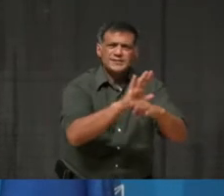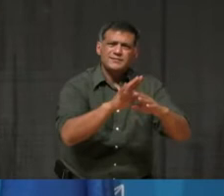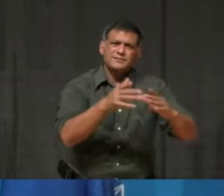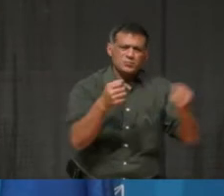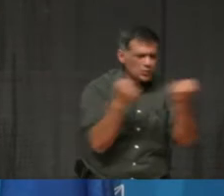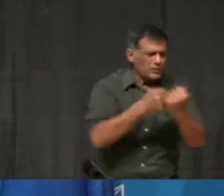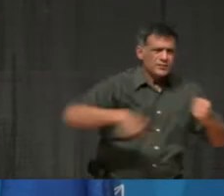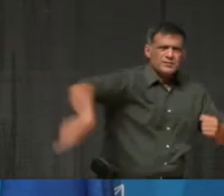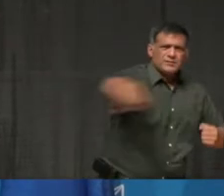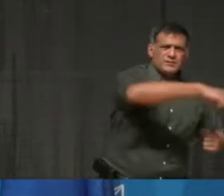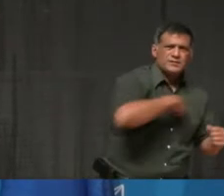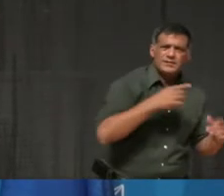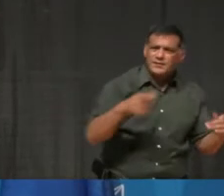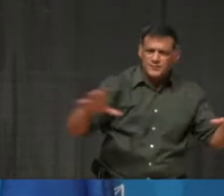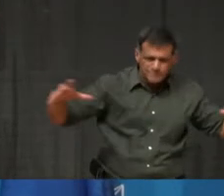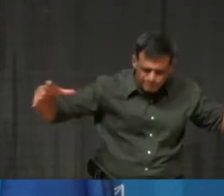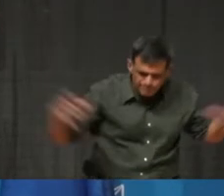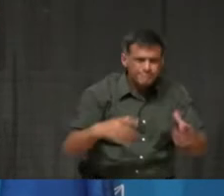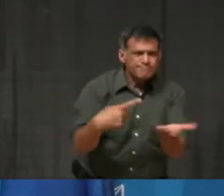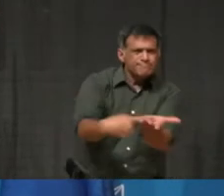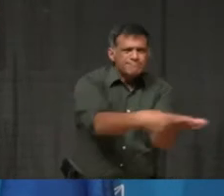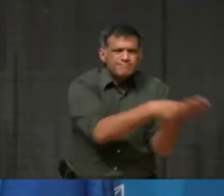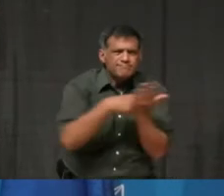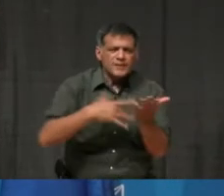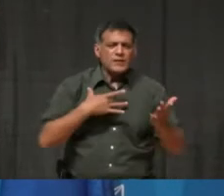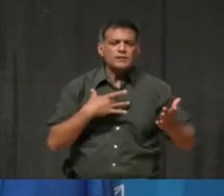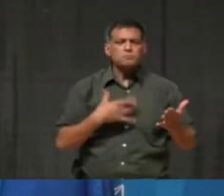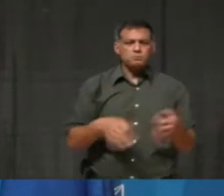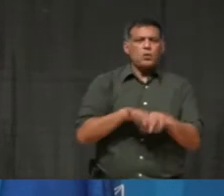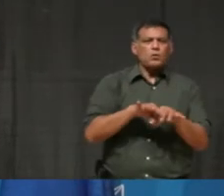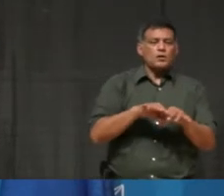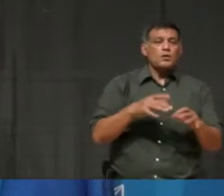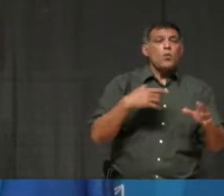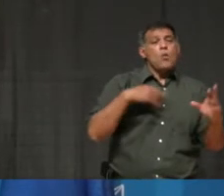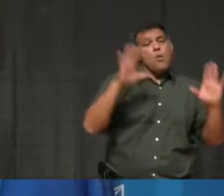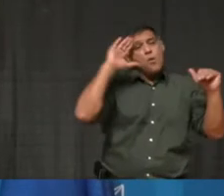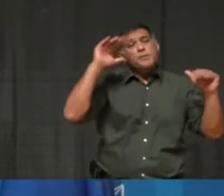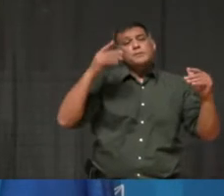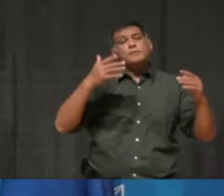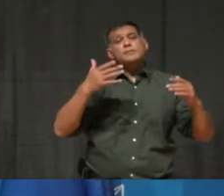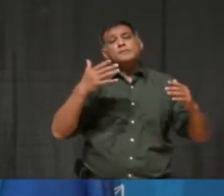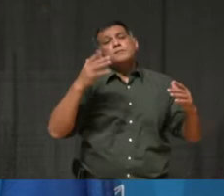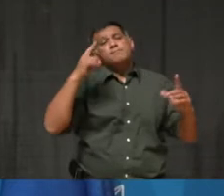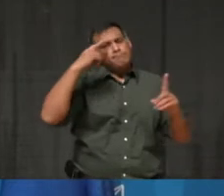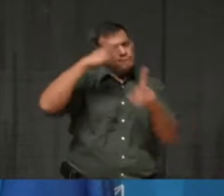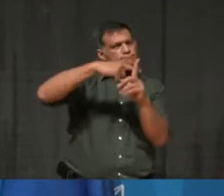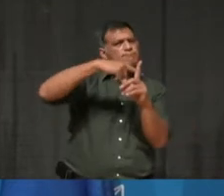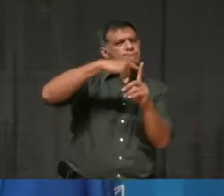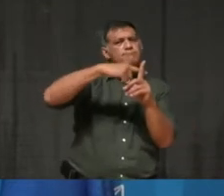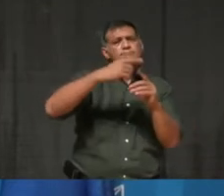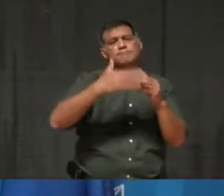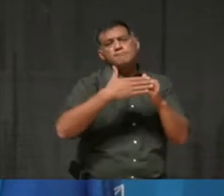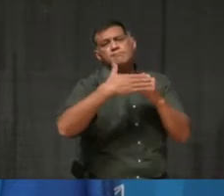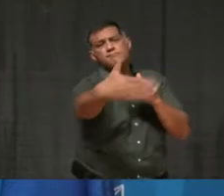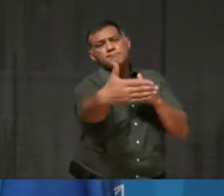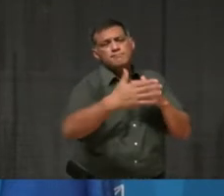this incredible city that we live in. I'm hopeful. I remain optimistic. And I'm